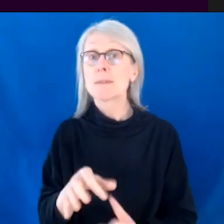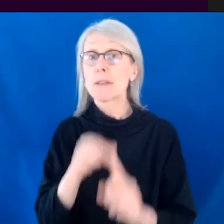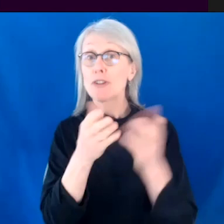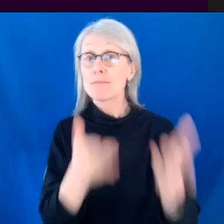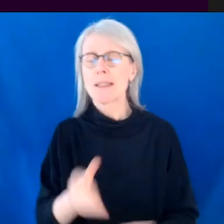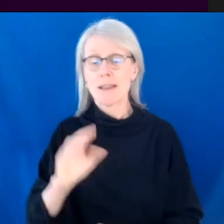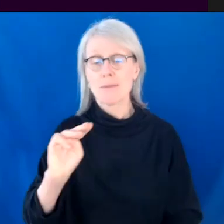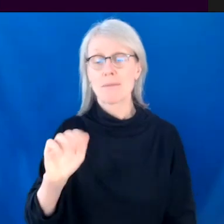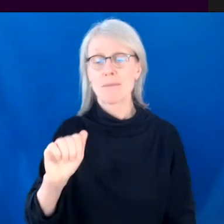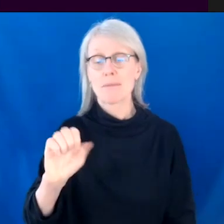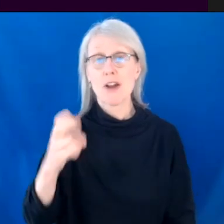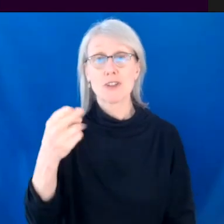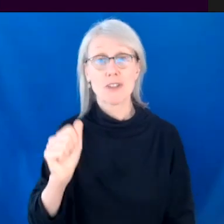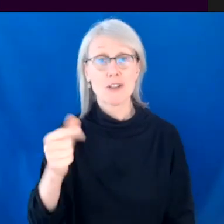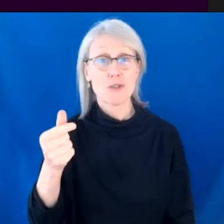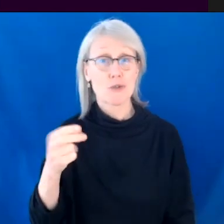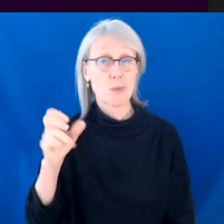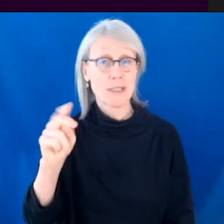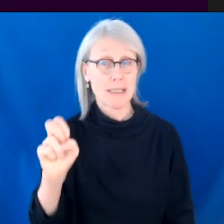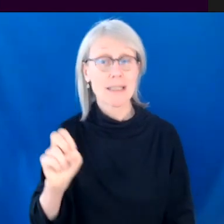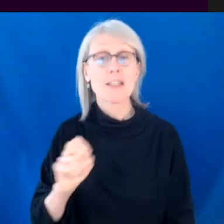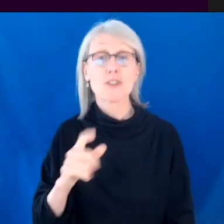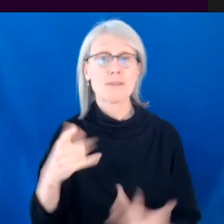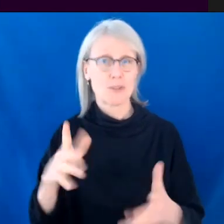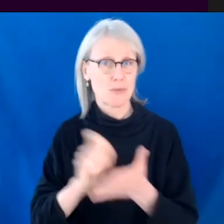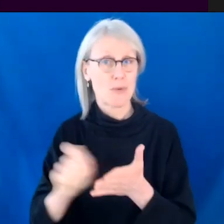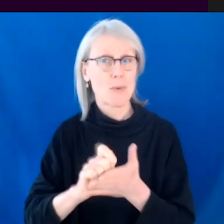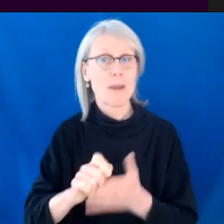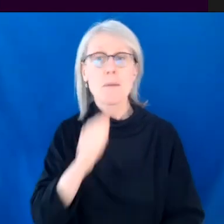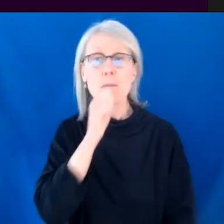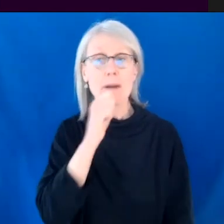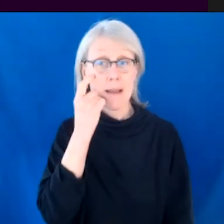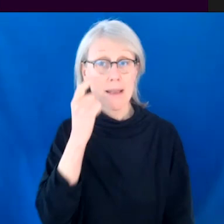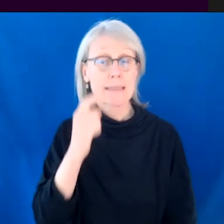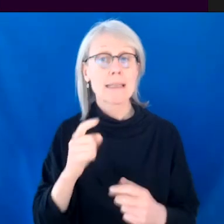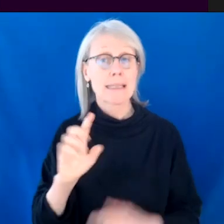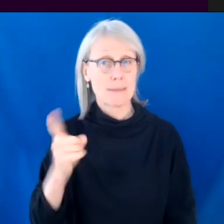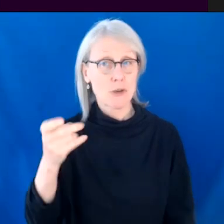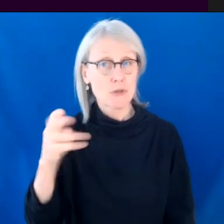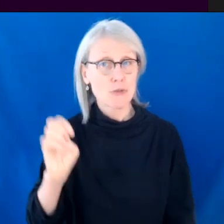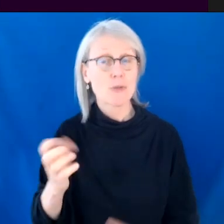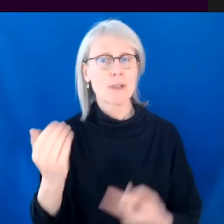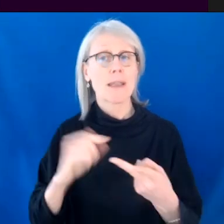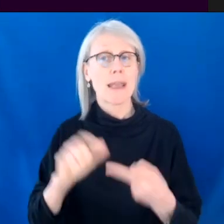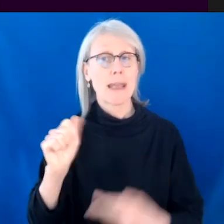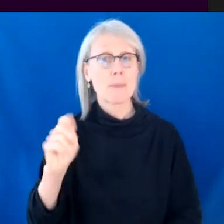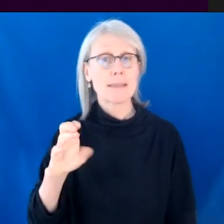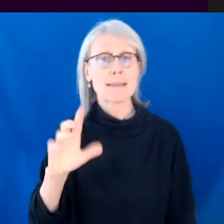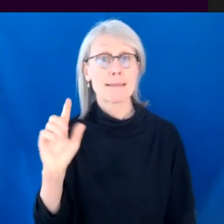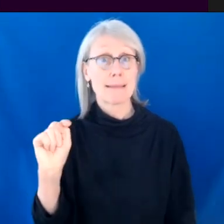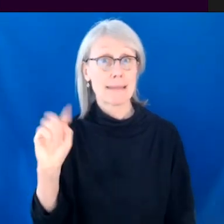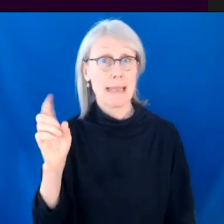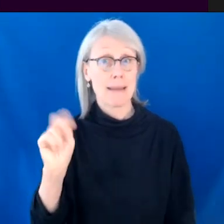And Marsha has been a writer for Global's Private Eyes and Departure, ABC's 10 Days in the Valley, and CBC's